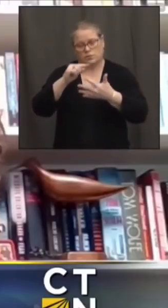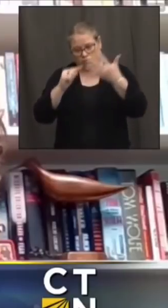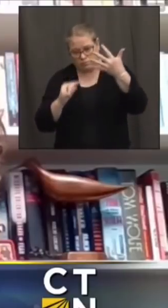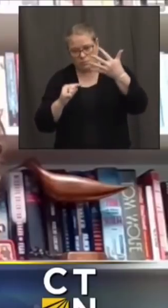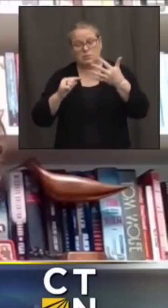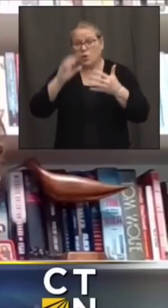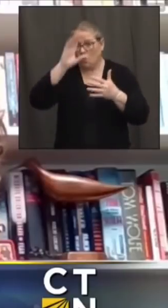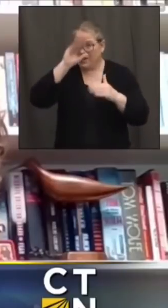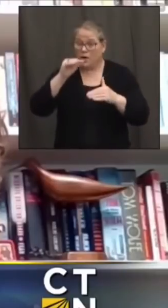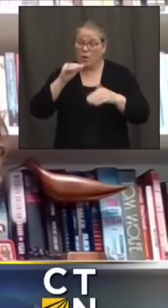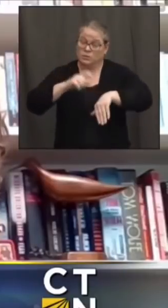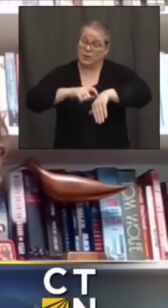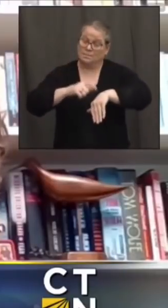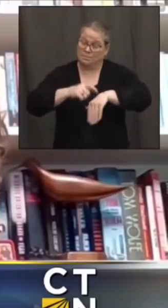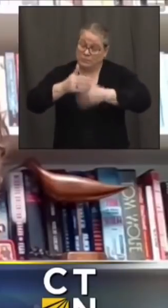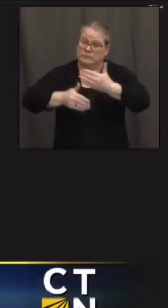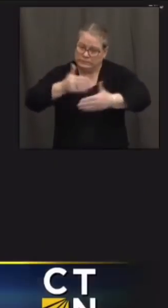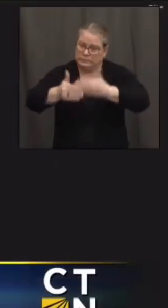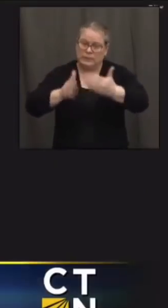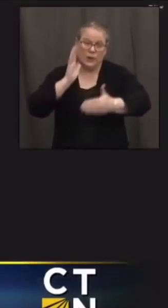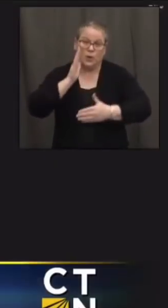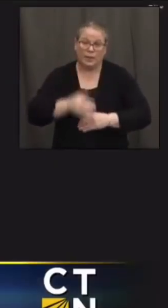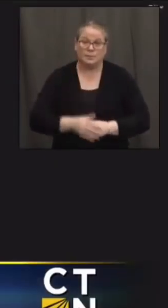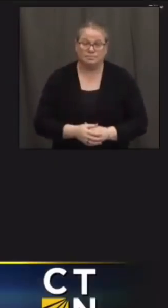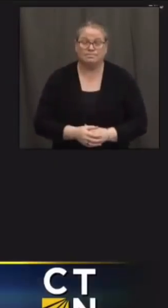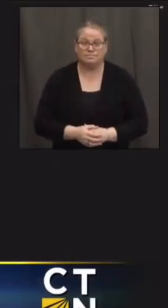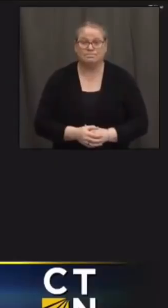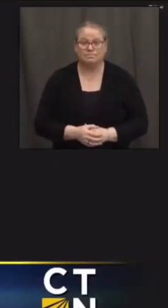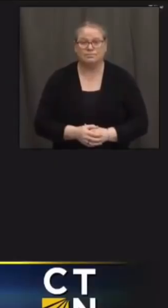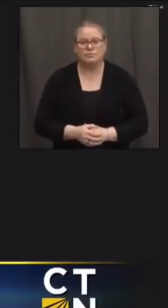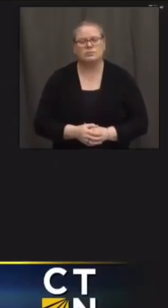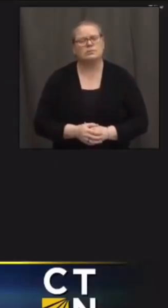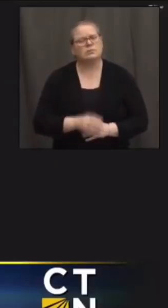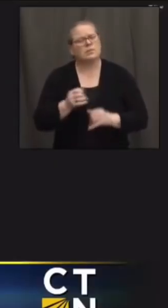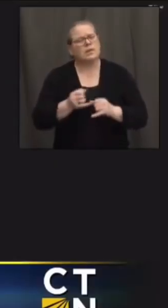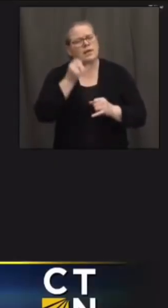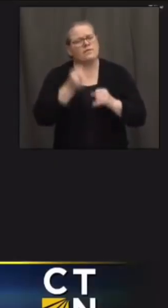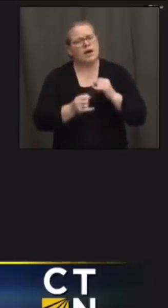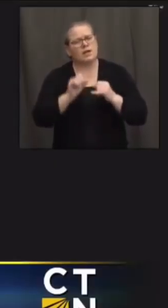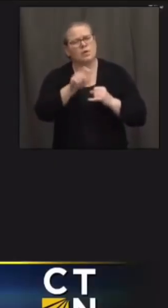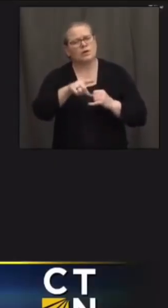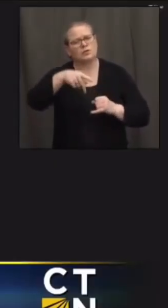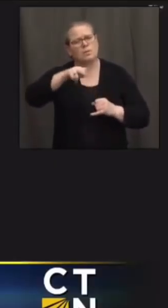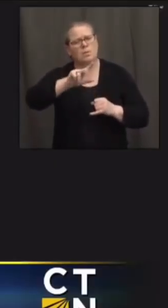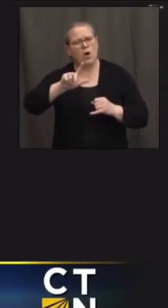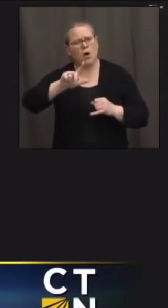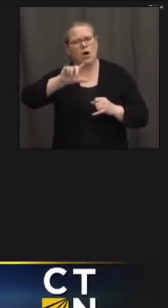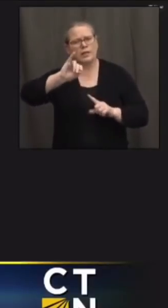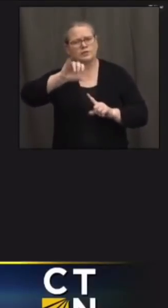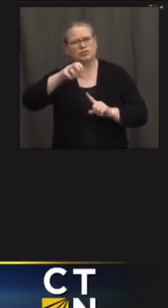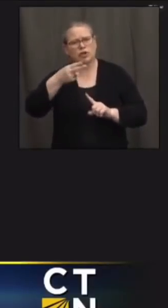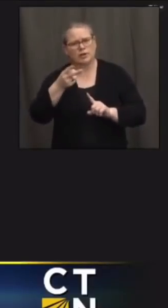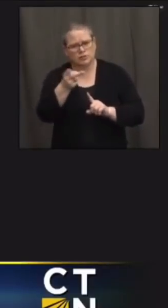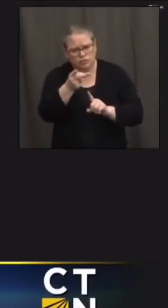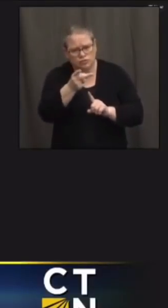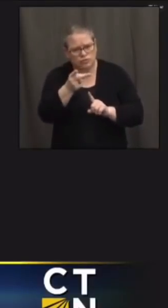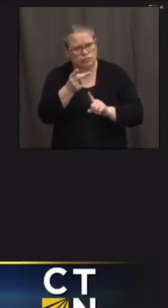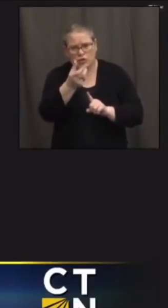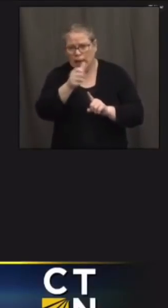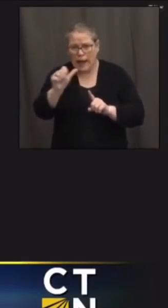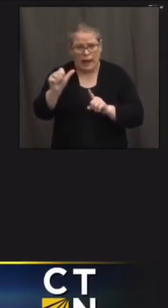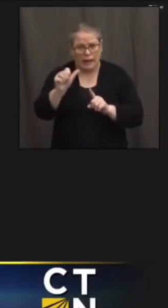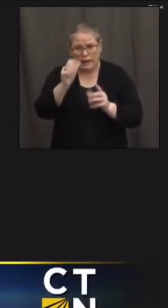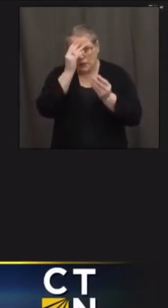going to take time and finally paul and josh do you have uh any indication that protest